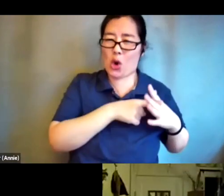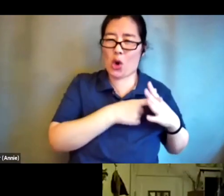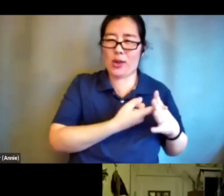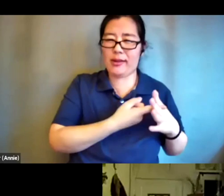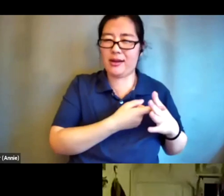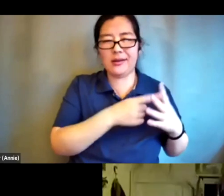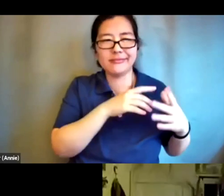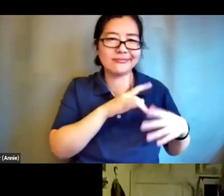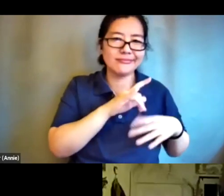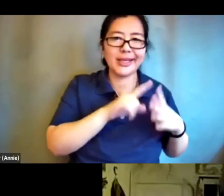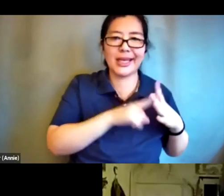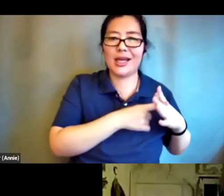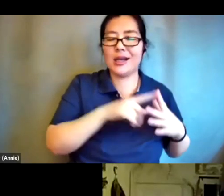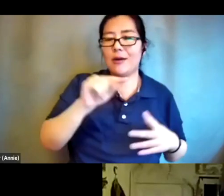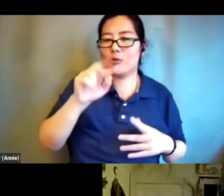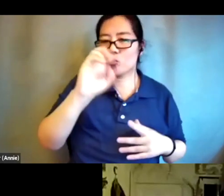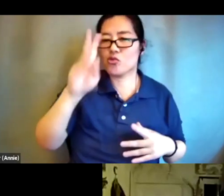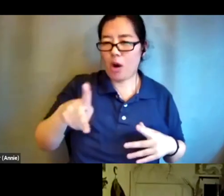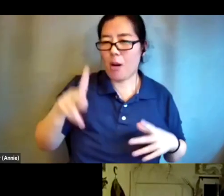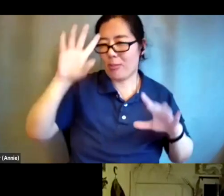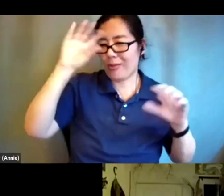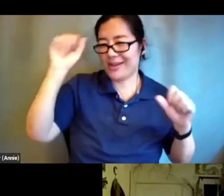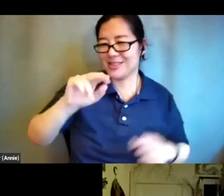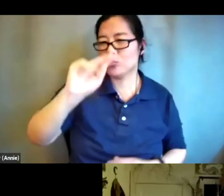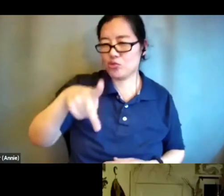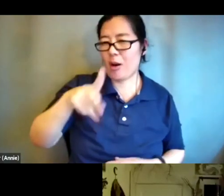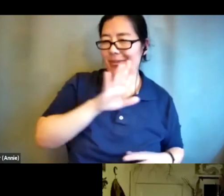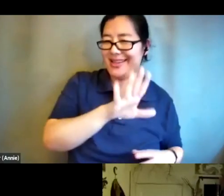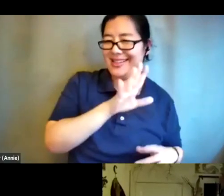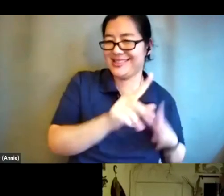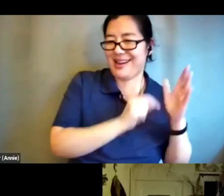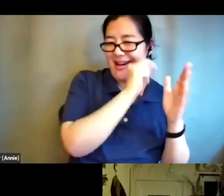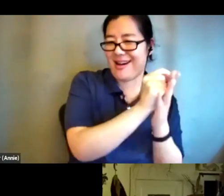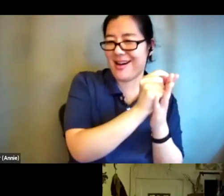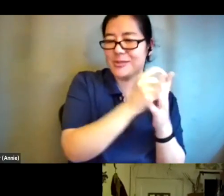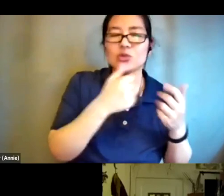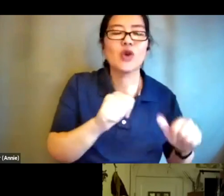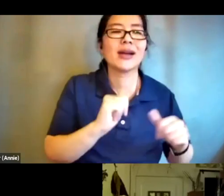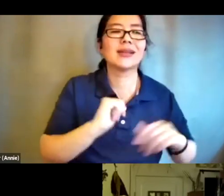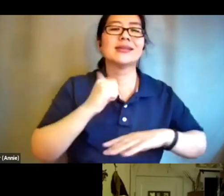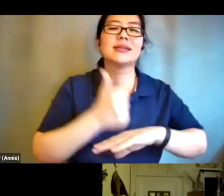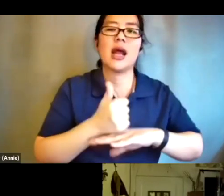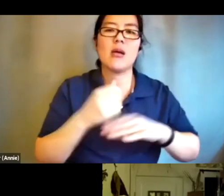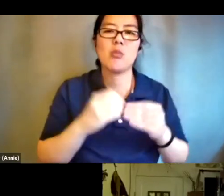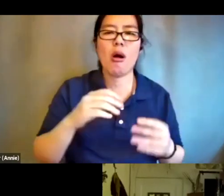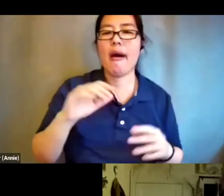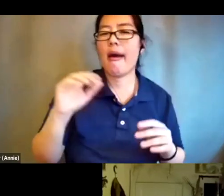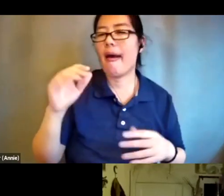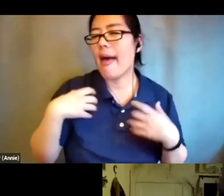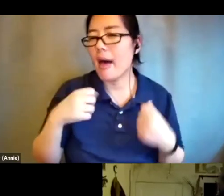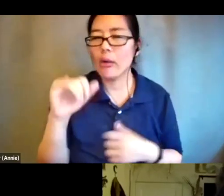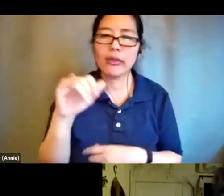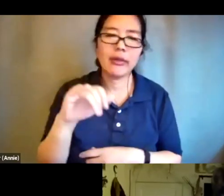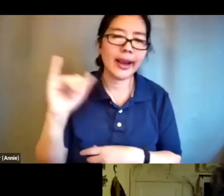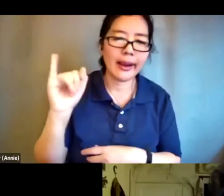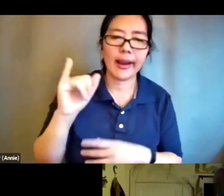you know health care cuts that trump was trying to institute at the time um one of the videos is called ableism